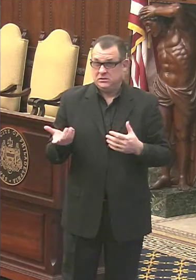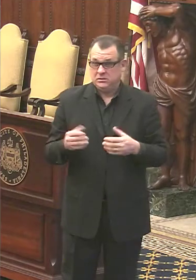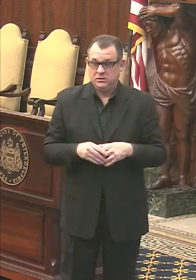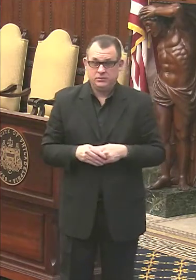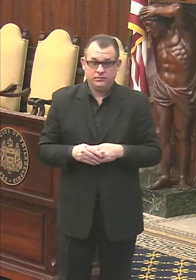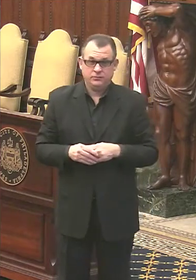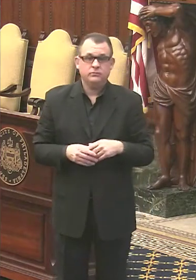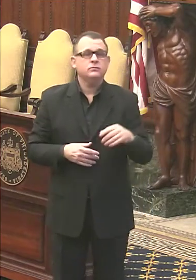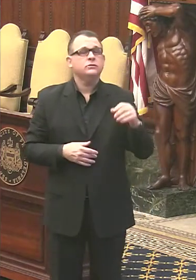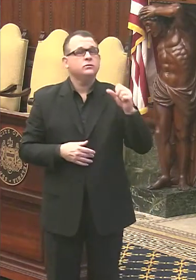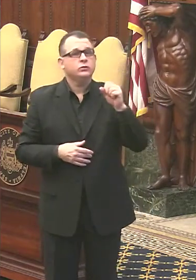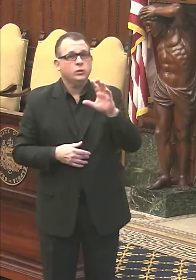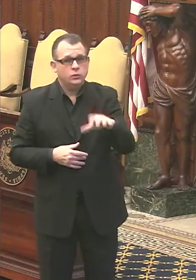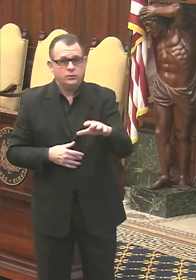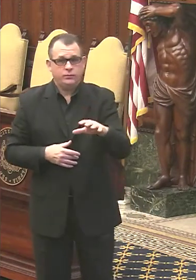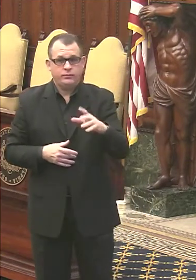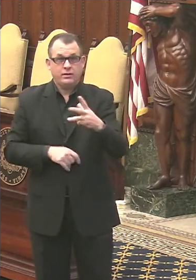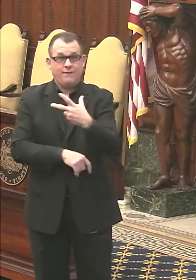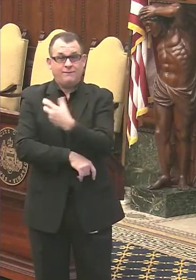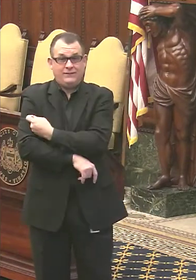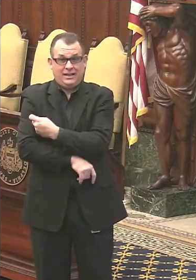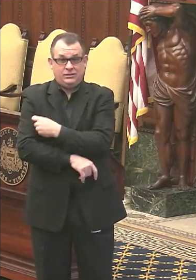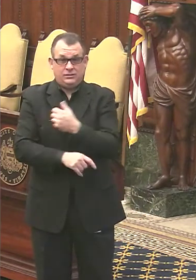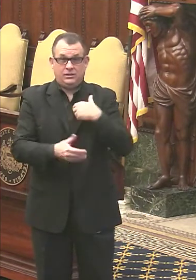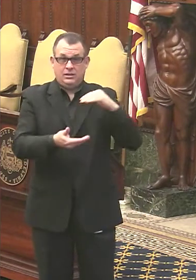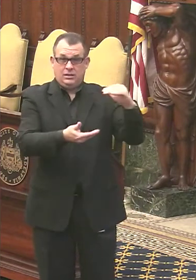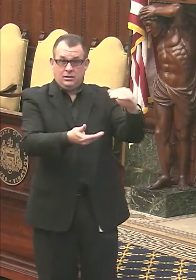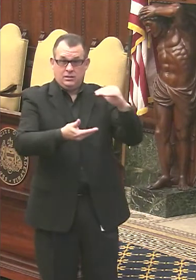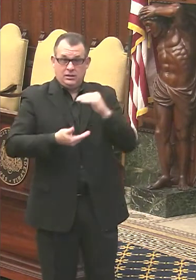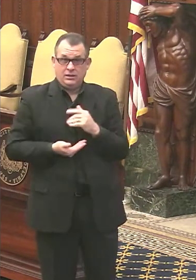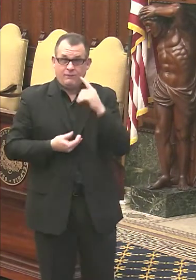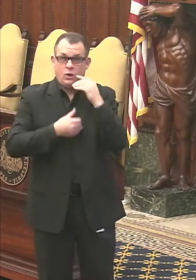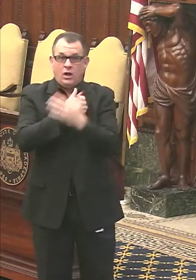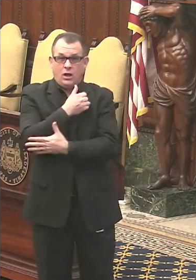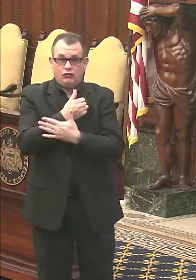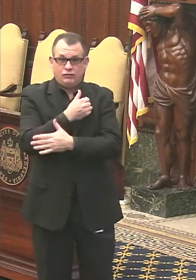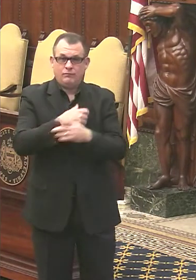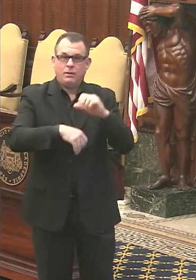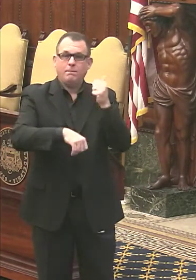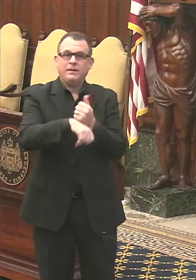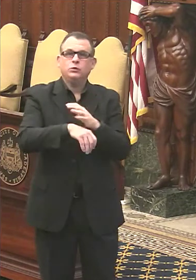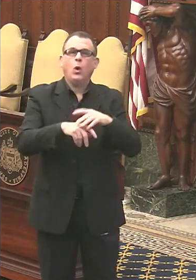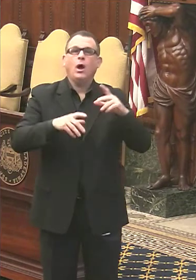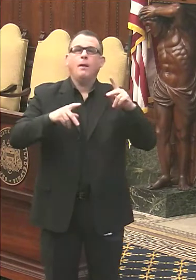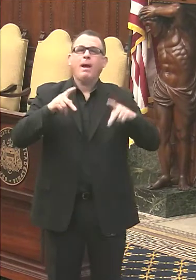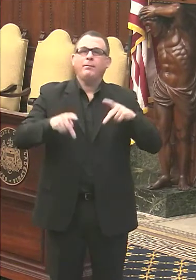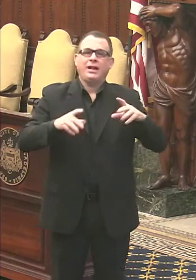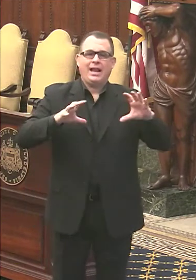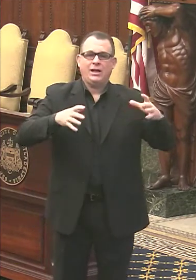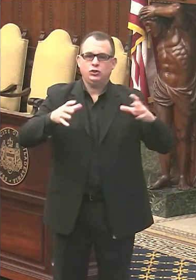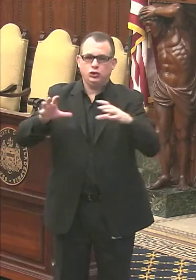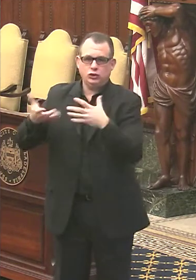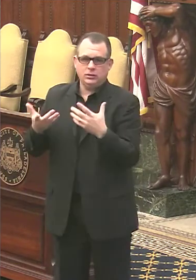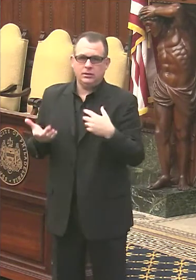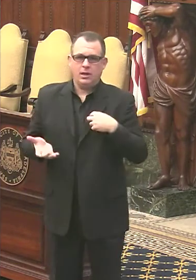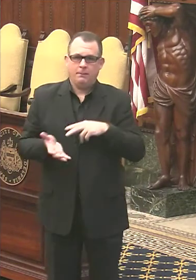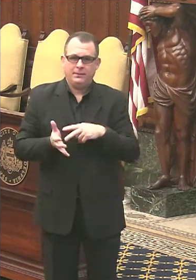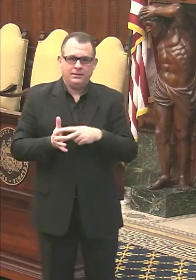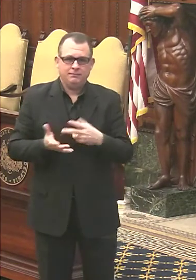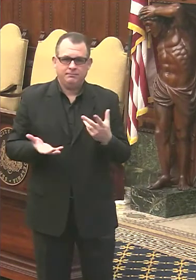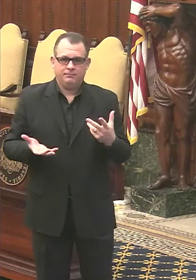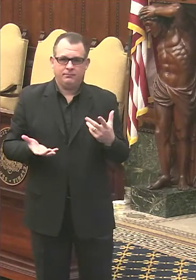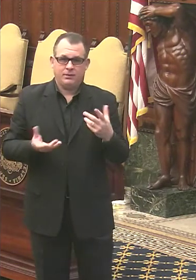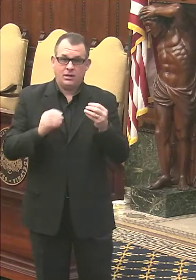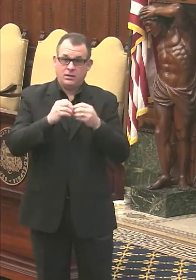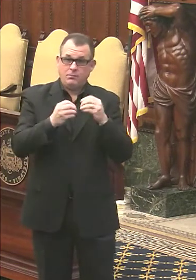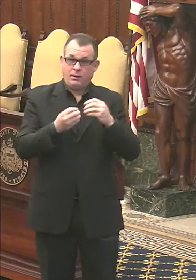So the vaccine allocation in this country is based on population. So that means Philadelphia is not number of doses